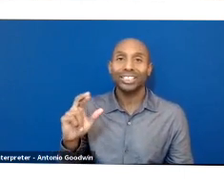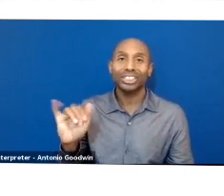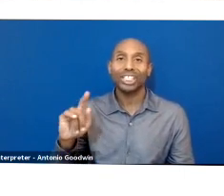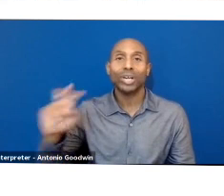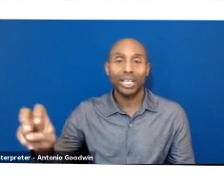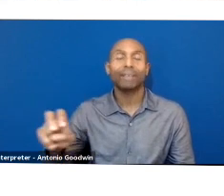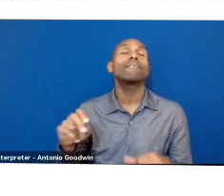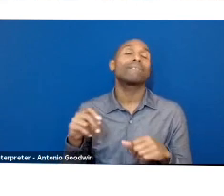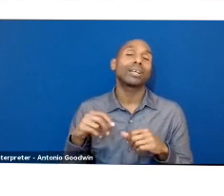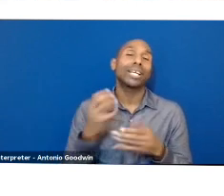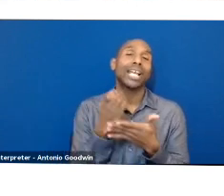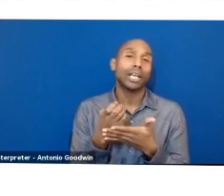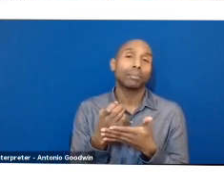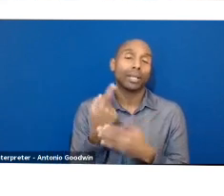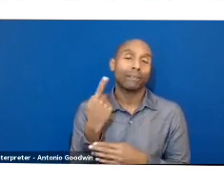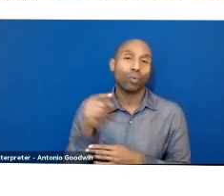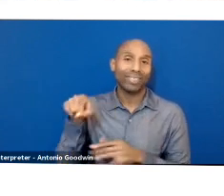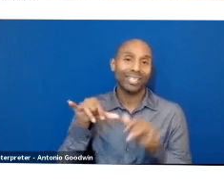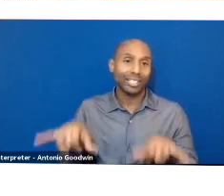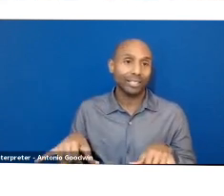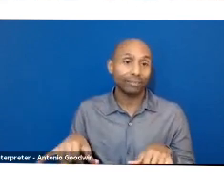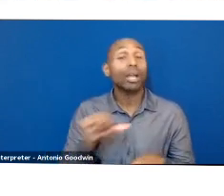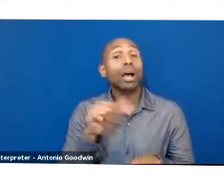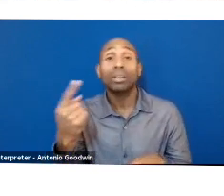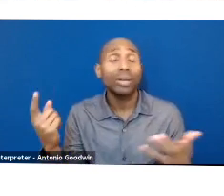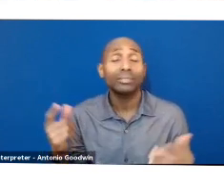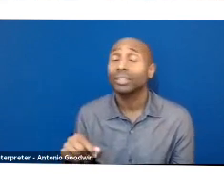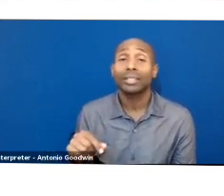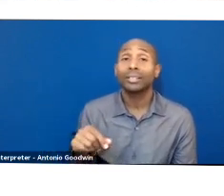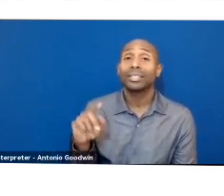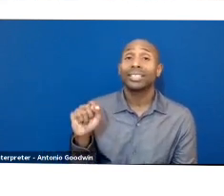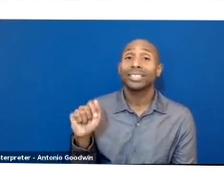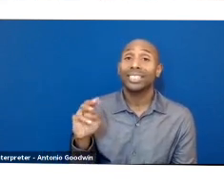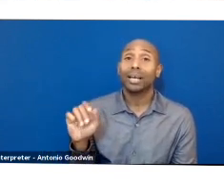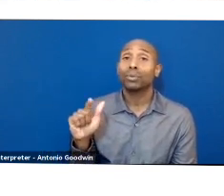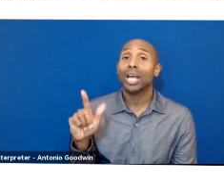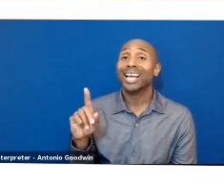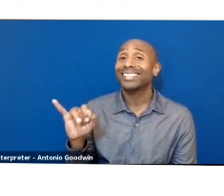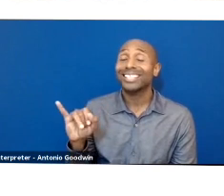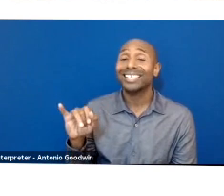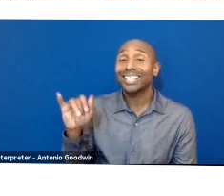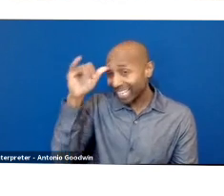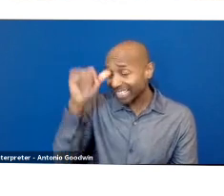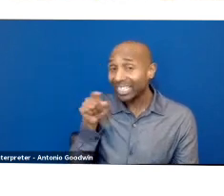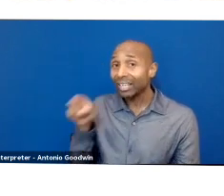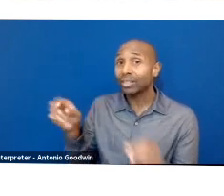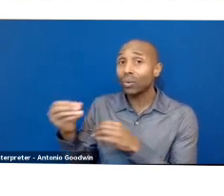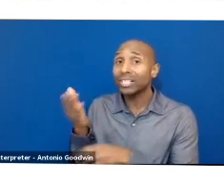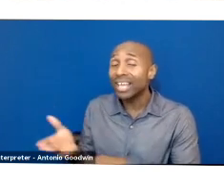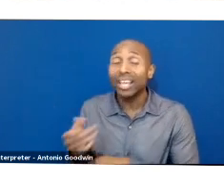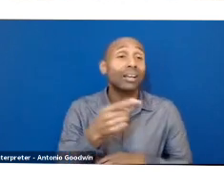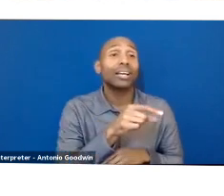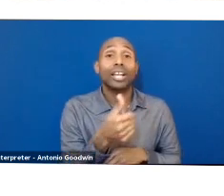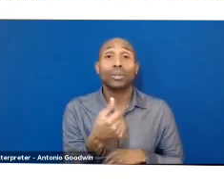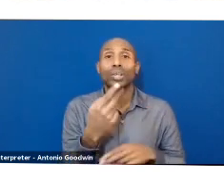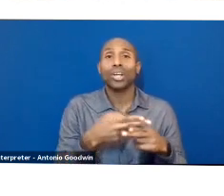And There's Oshadi Collective in Tamil Nadu, India. There's Seed to Shirt based in California. So there are a